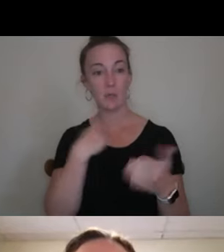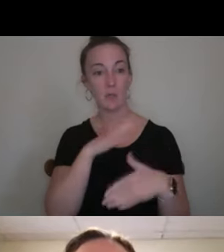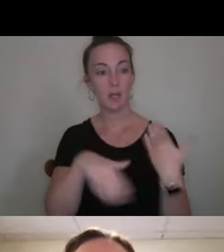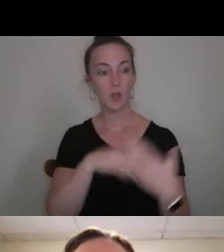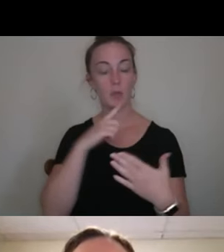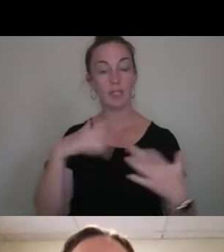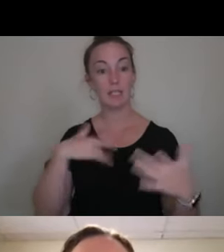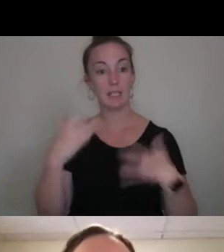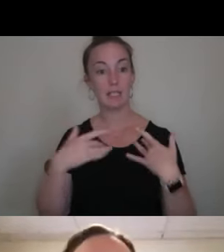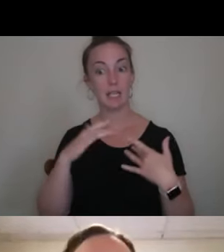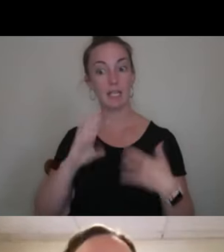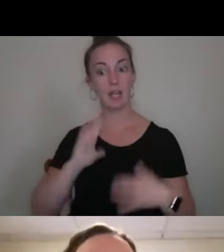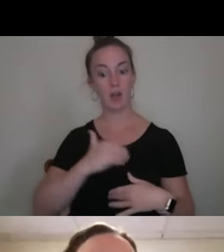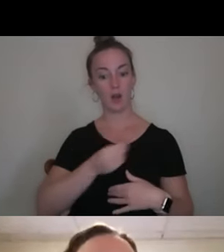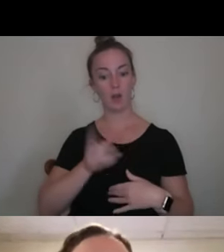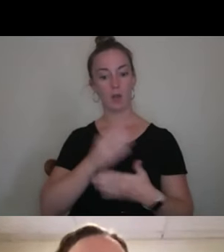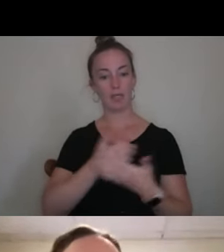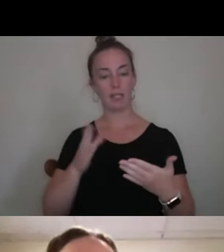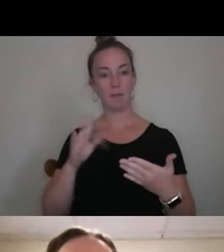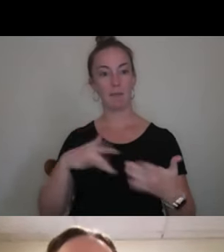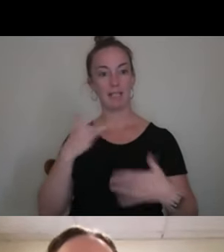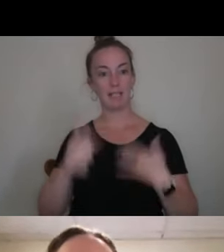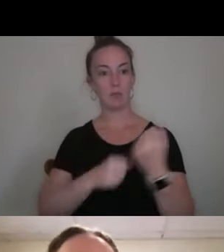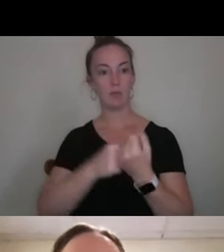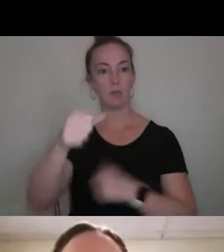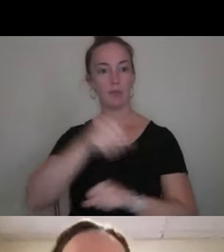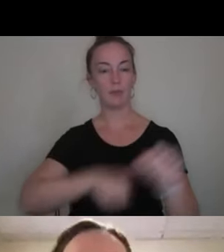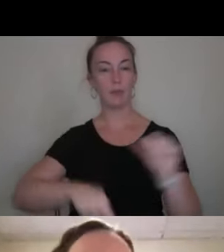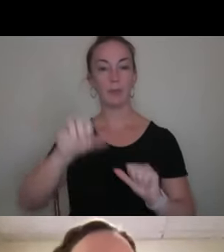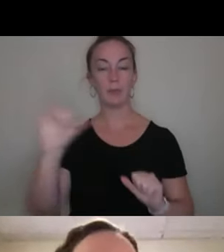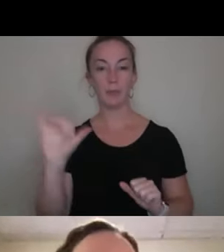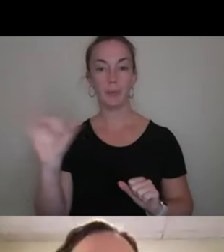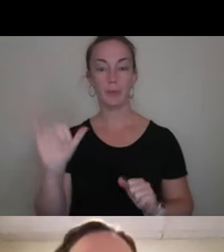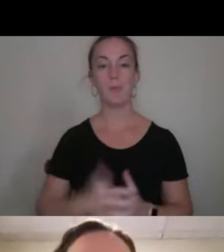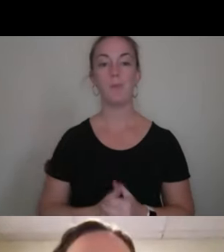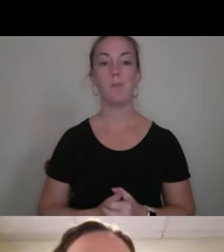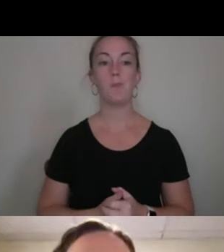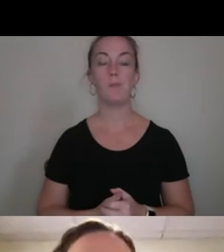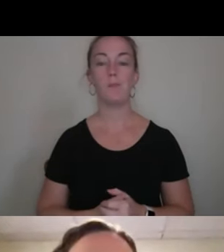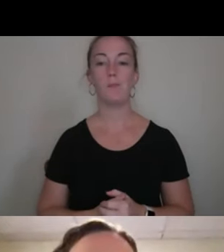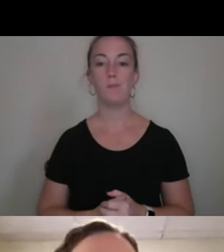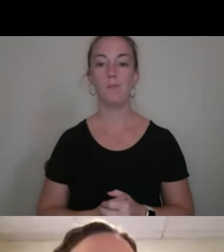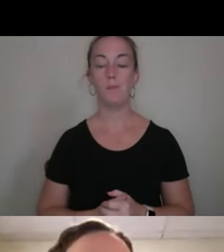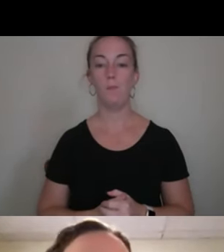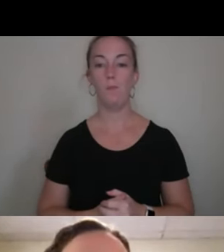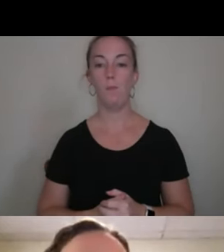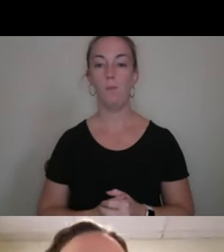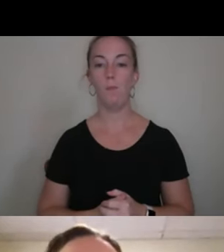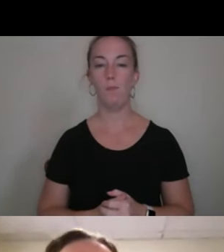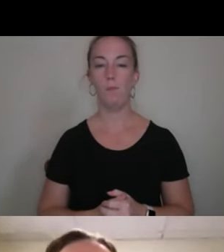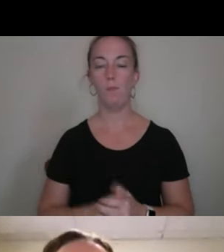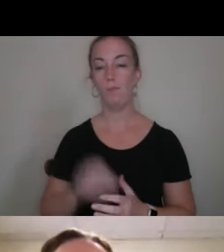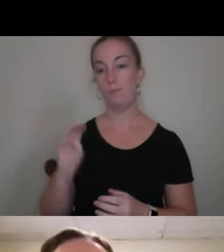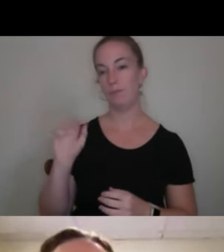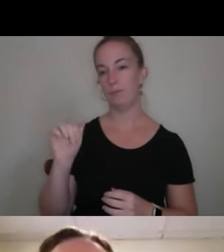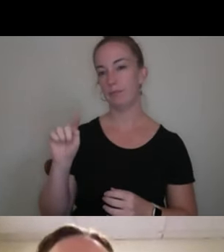excited about this things, but we're all excited to support each other in the things that we may not be involved in as well. Awesome. And